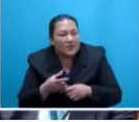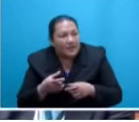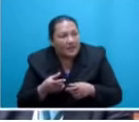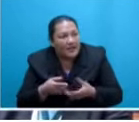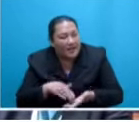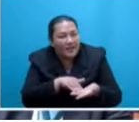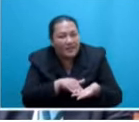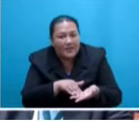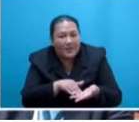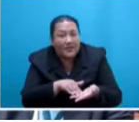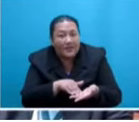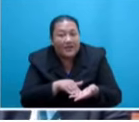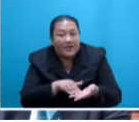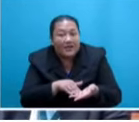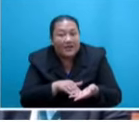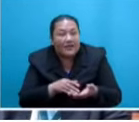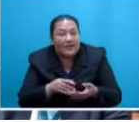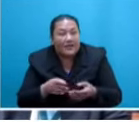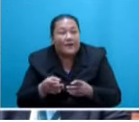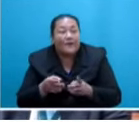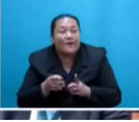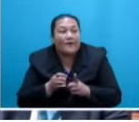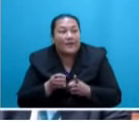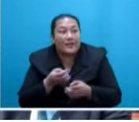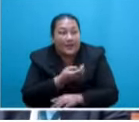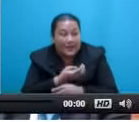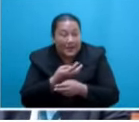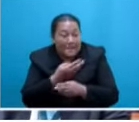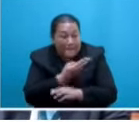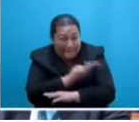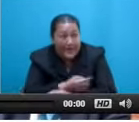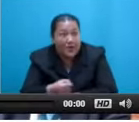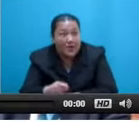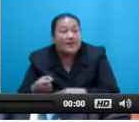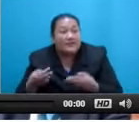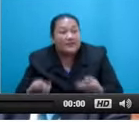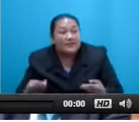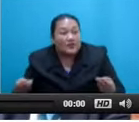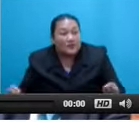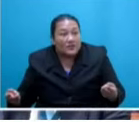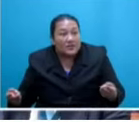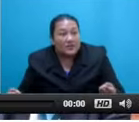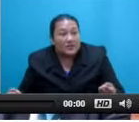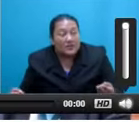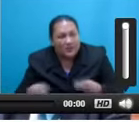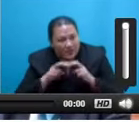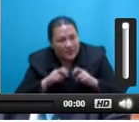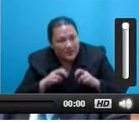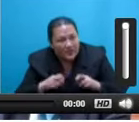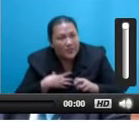avenue for the loot of marine resources which is and may be caused under the guise of research and